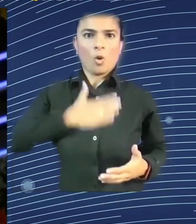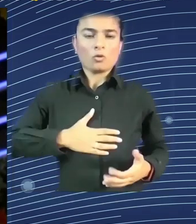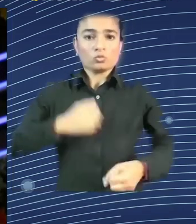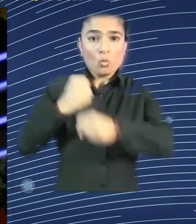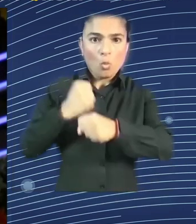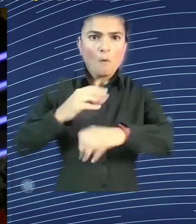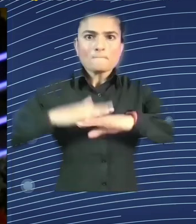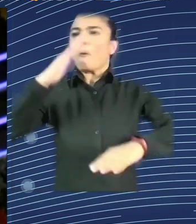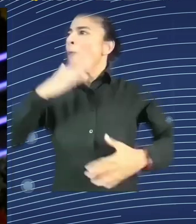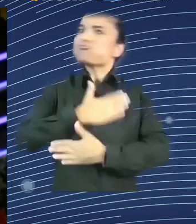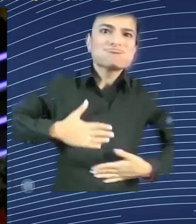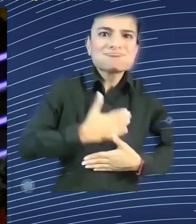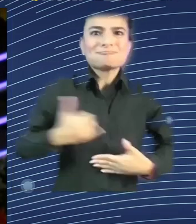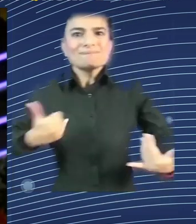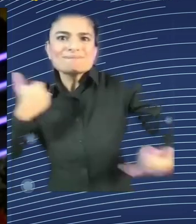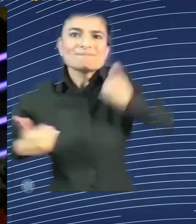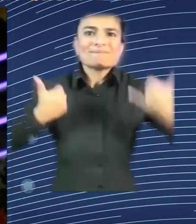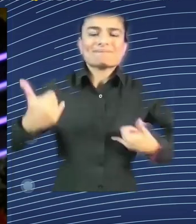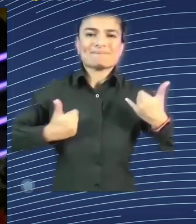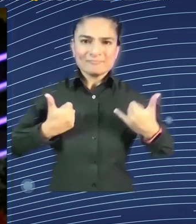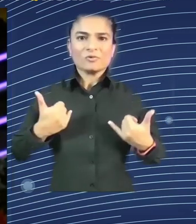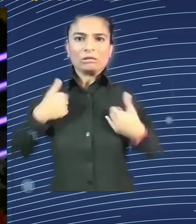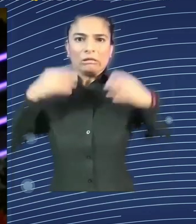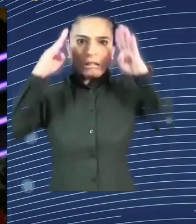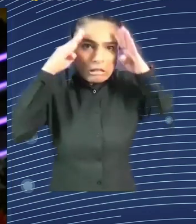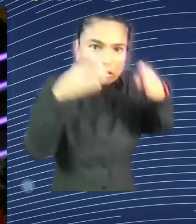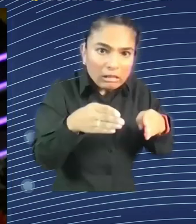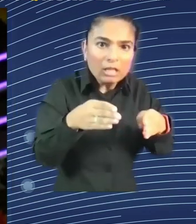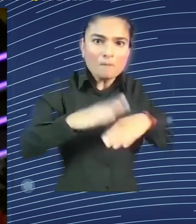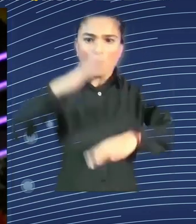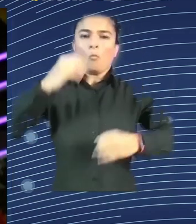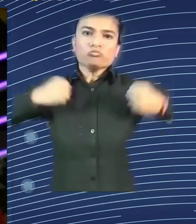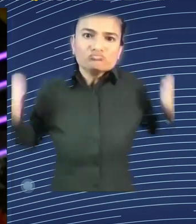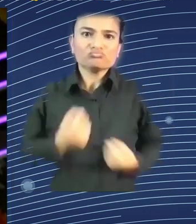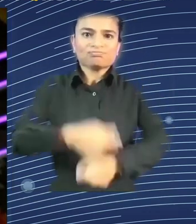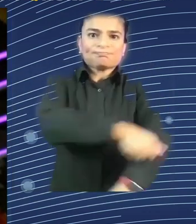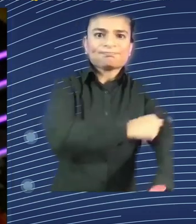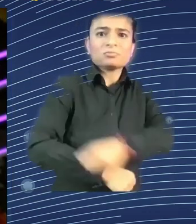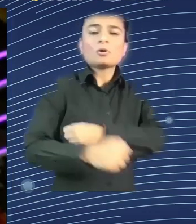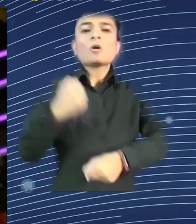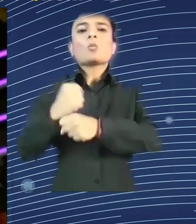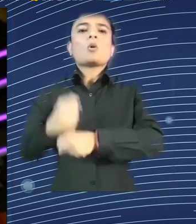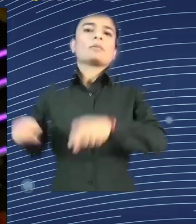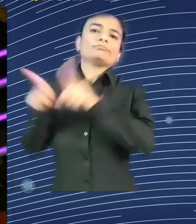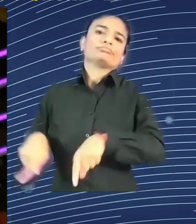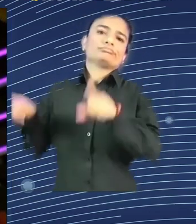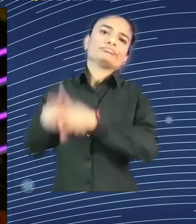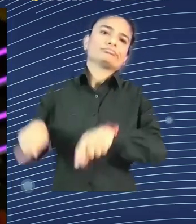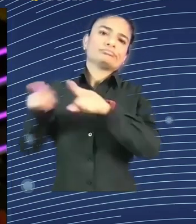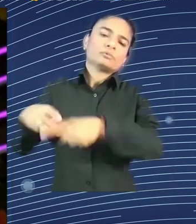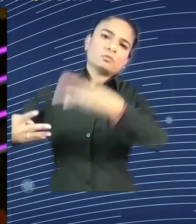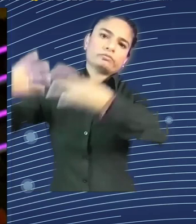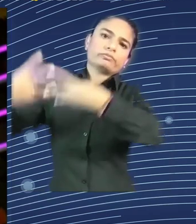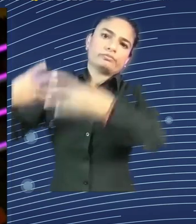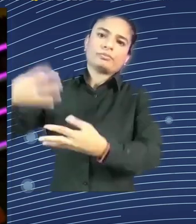by an algorithm and we actually collectively, you know, produce more in less time. But for that, we need to change the whole system of,